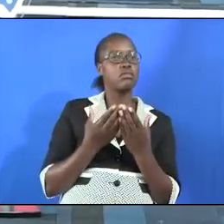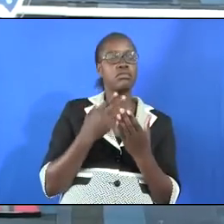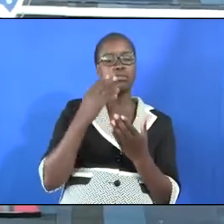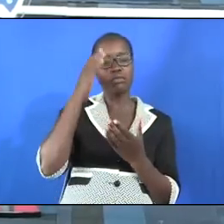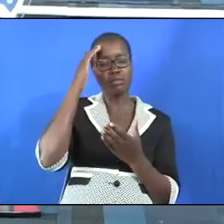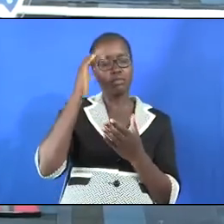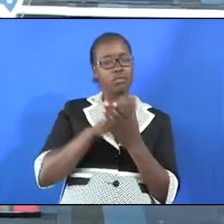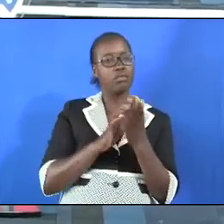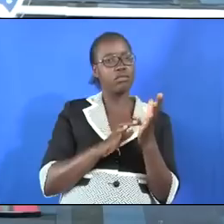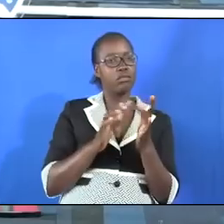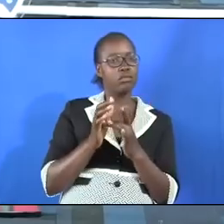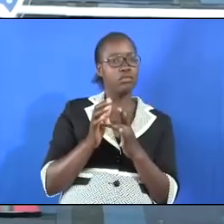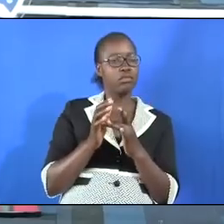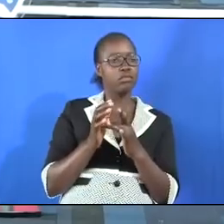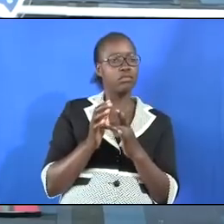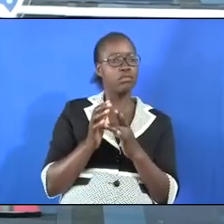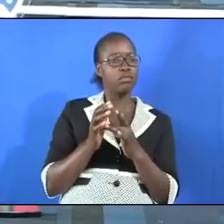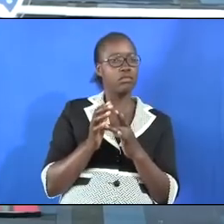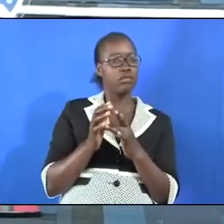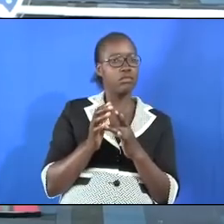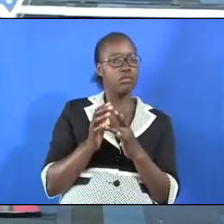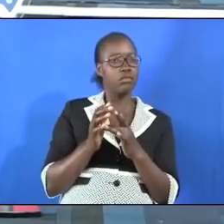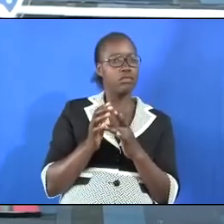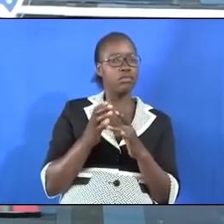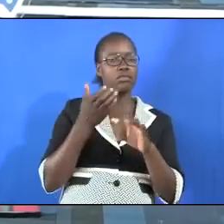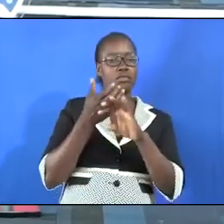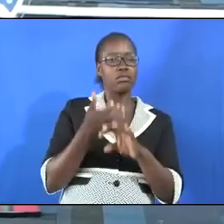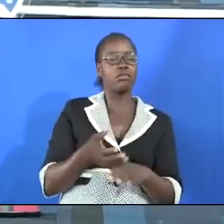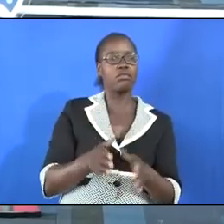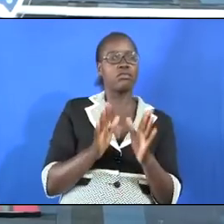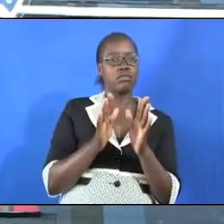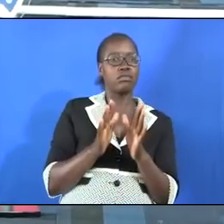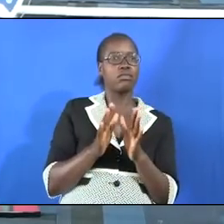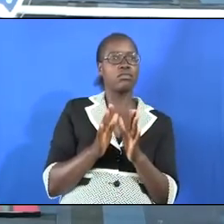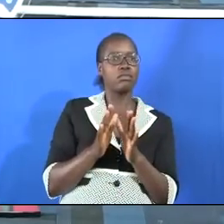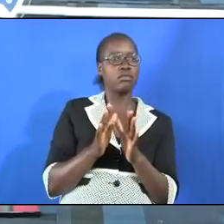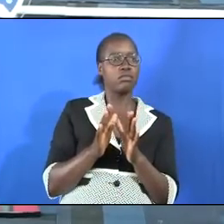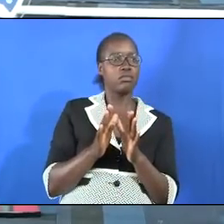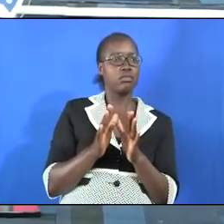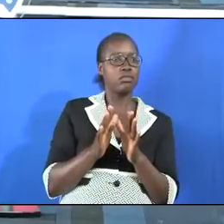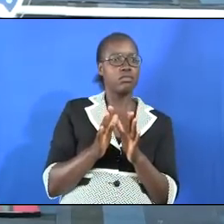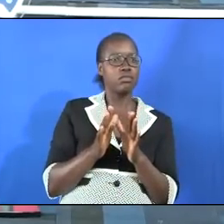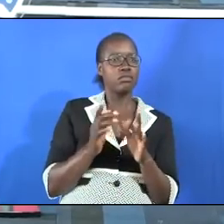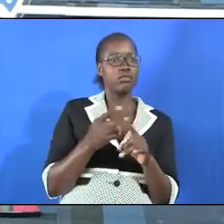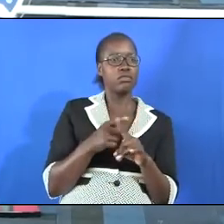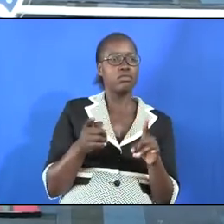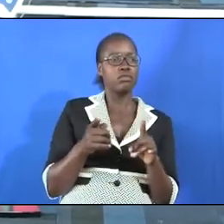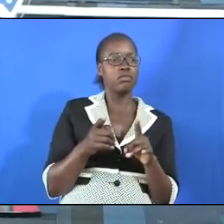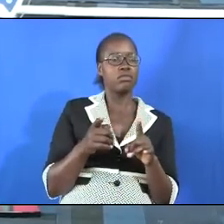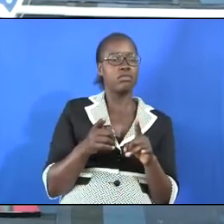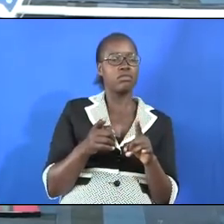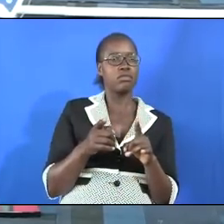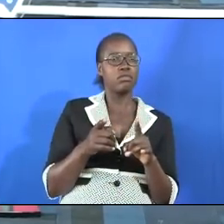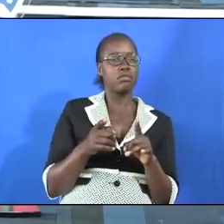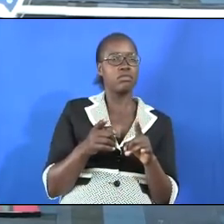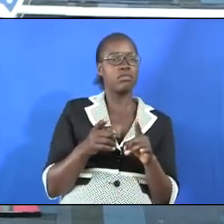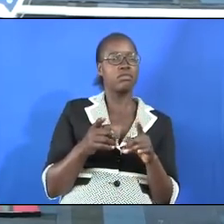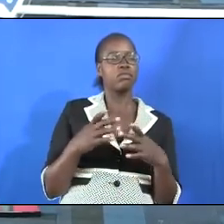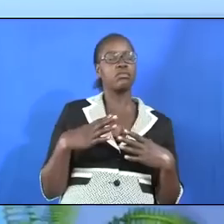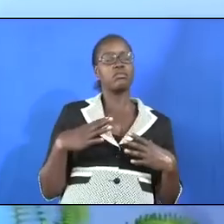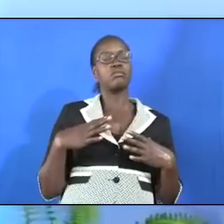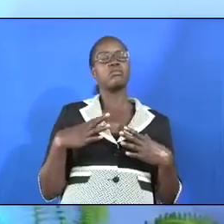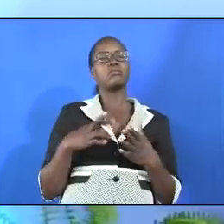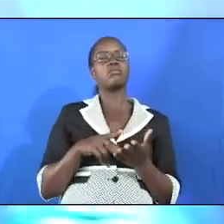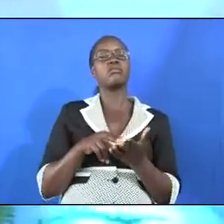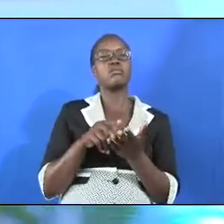in Jesus Christ difficulty in a difficult way let me put it that way but they are reluctant to walk in